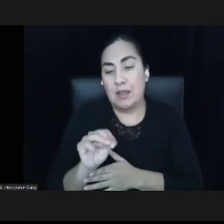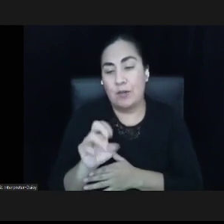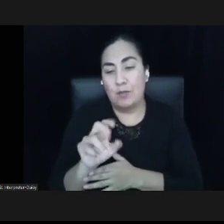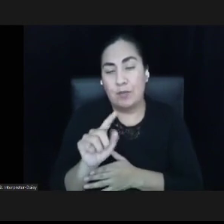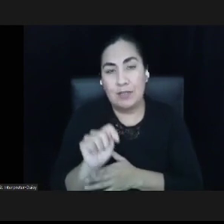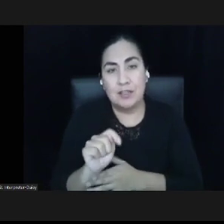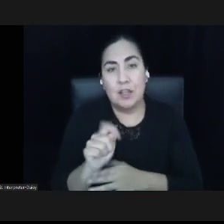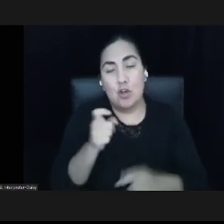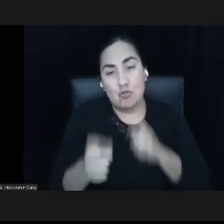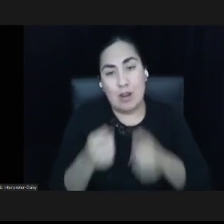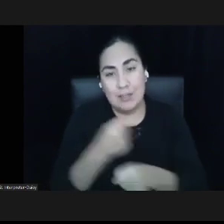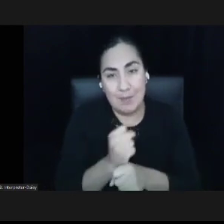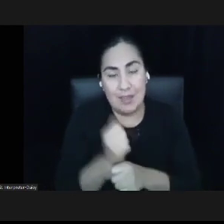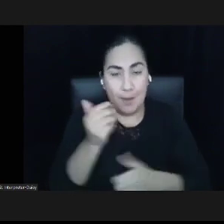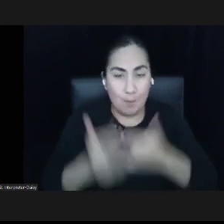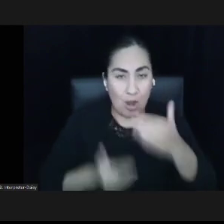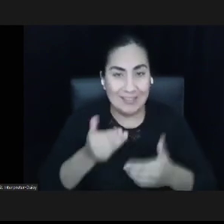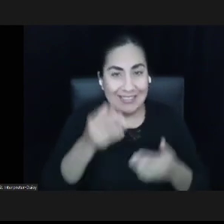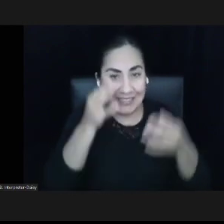and grant making decisions.